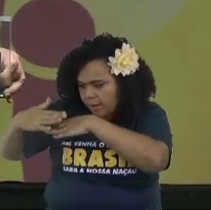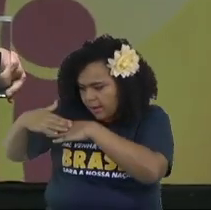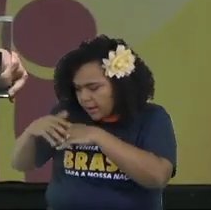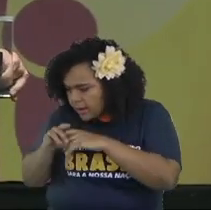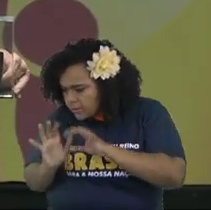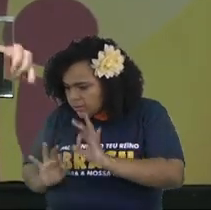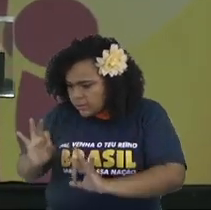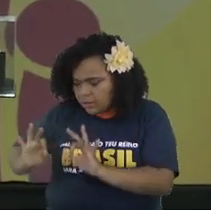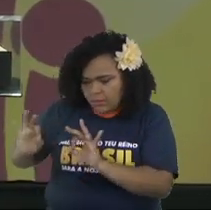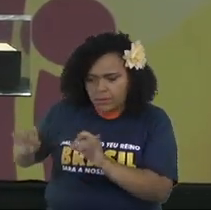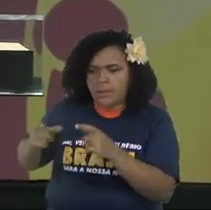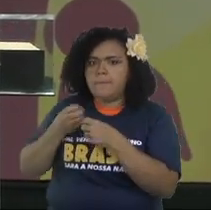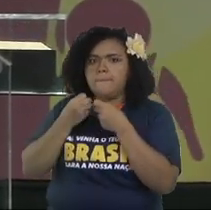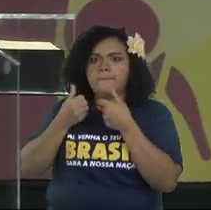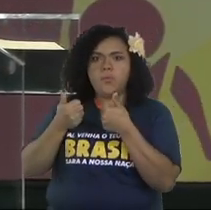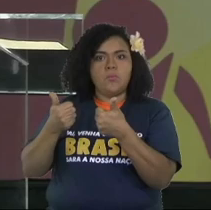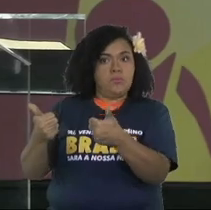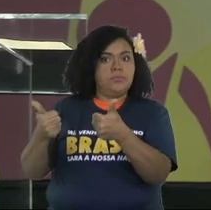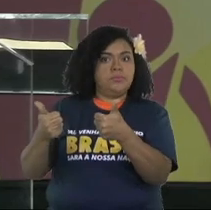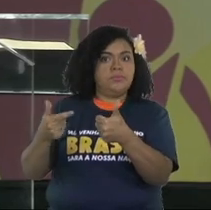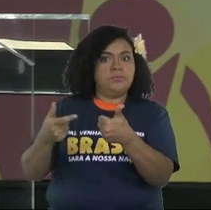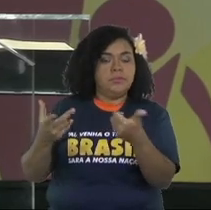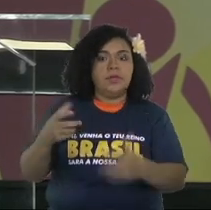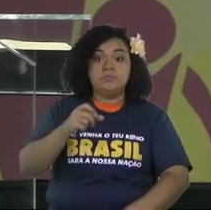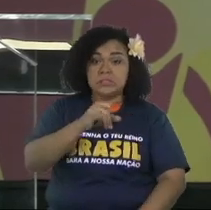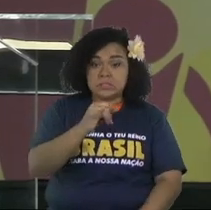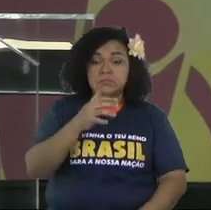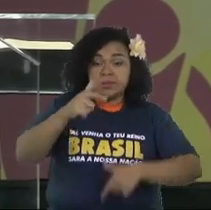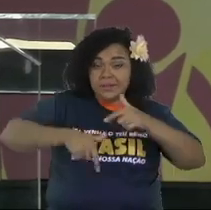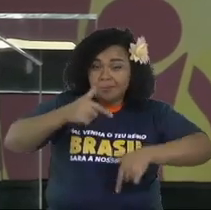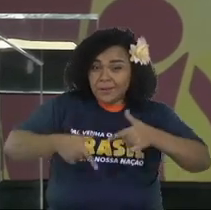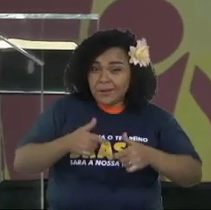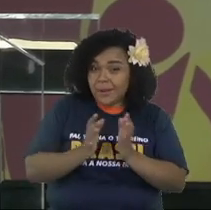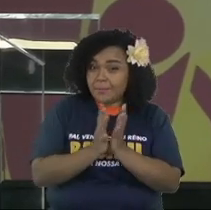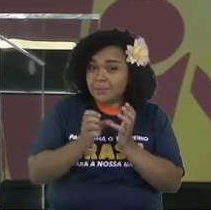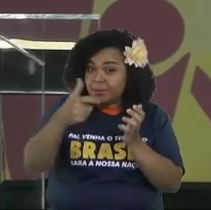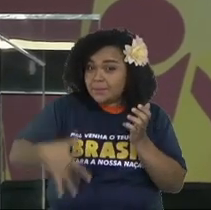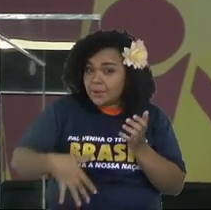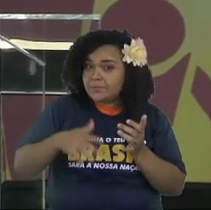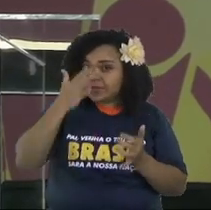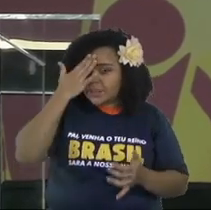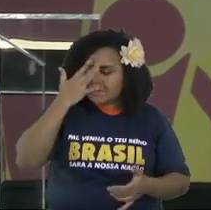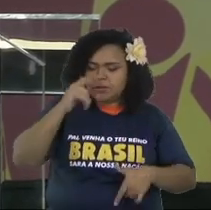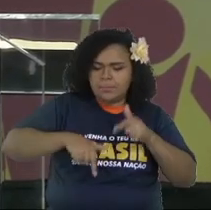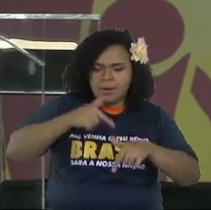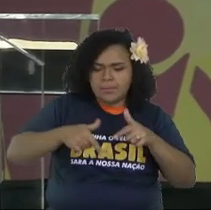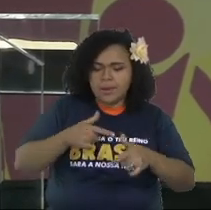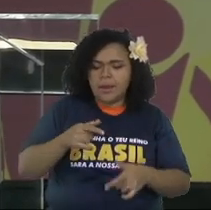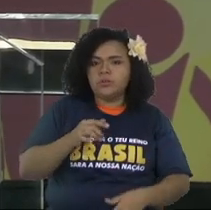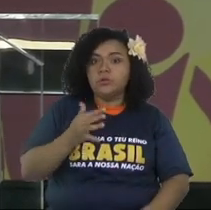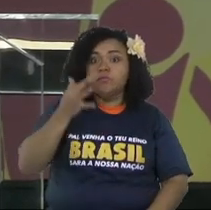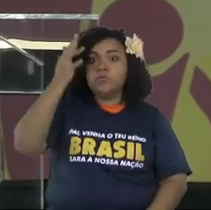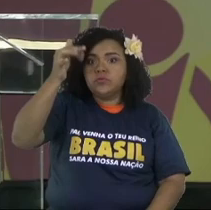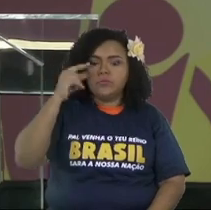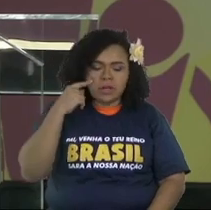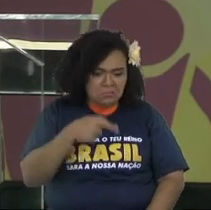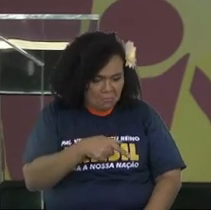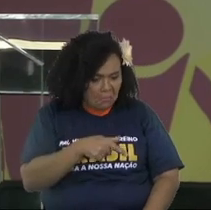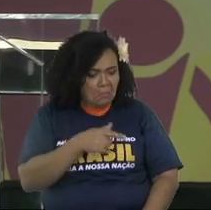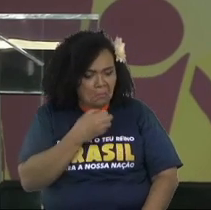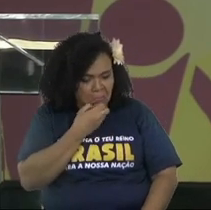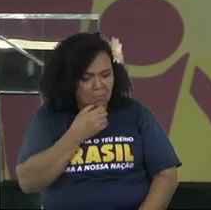got to do well your work. The one who works diligently will serve kings.